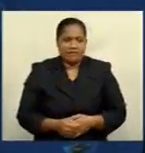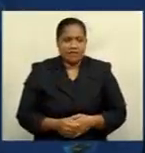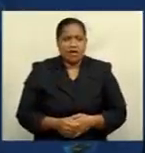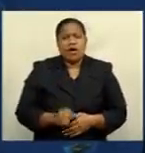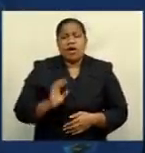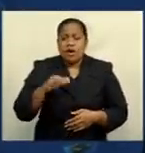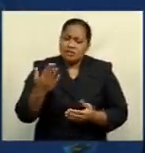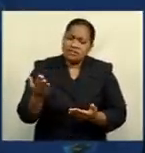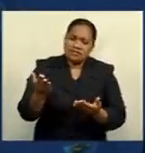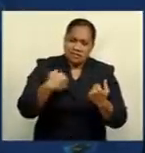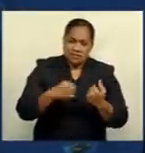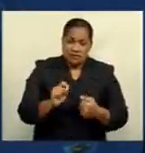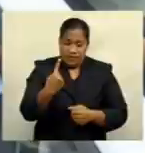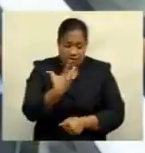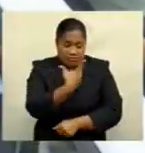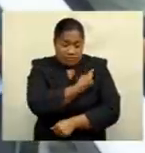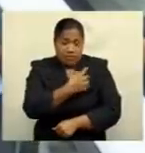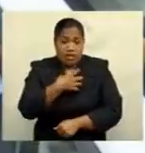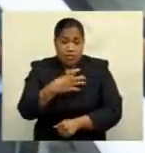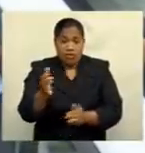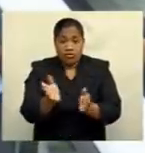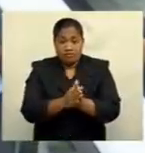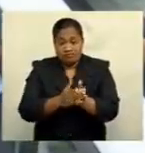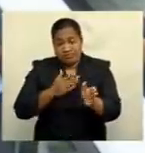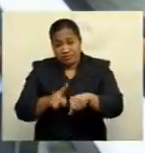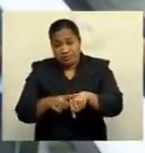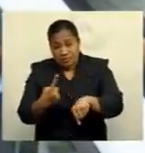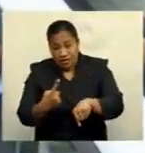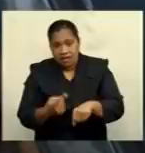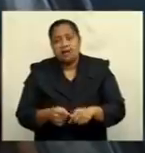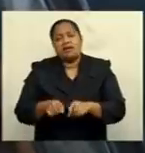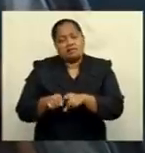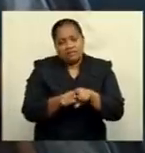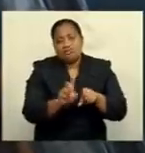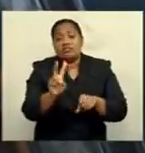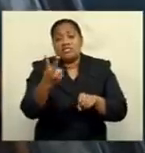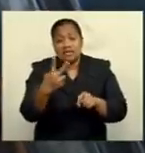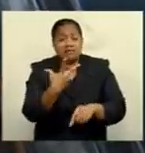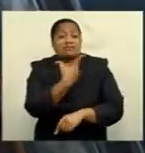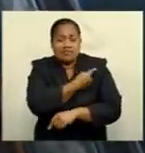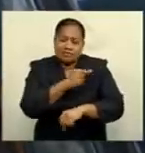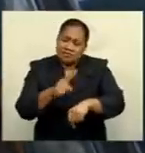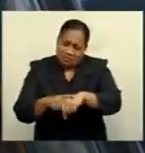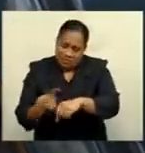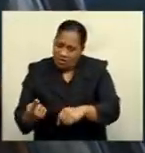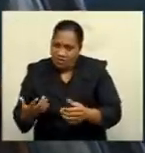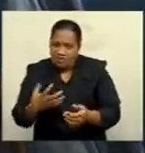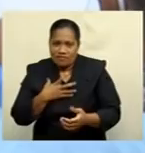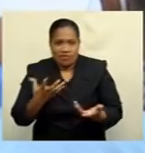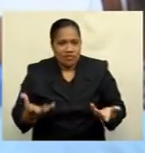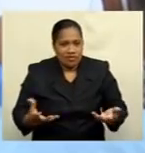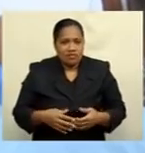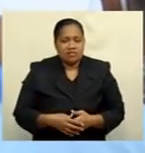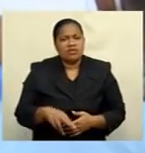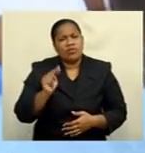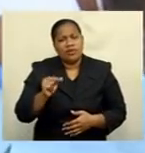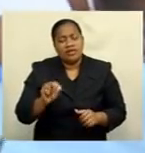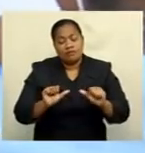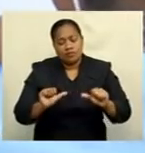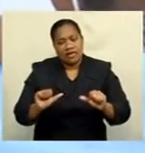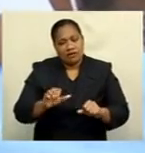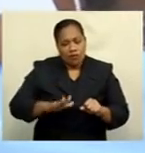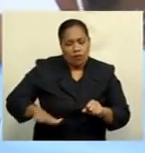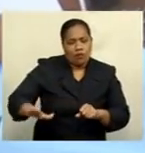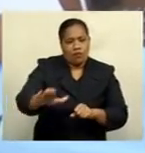because the more you delay your first jab, the more you delay your second jab and we really need this level of protection for everyone. Australia,